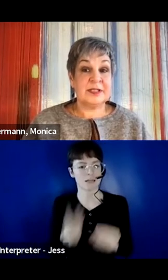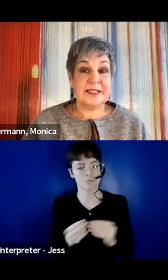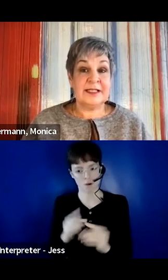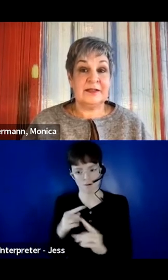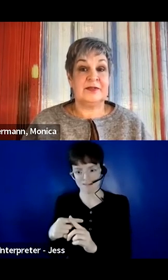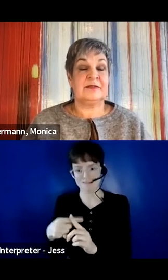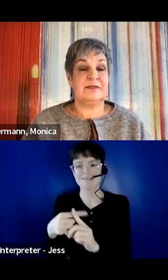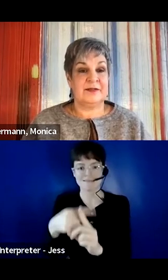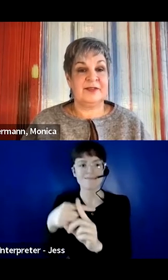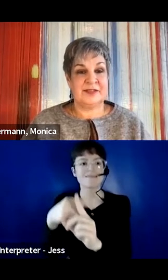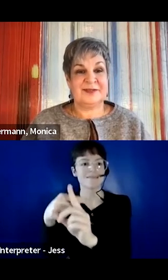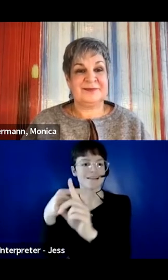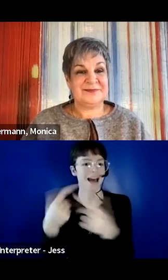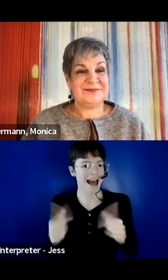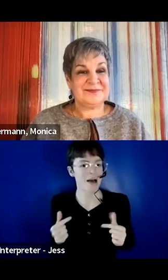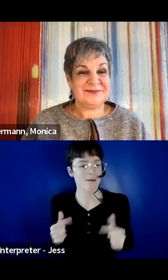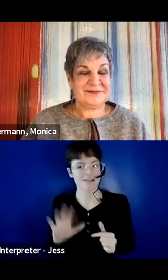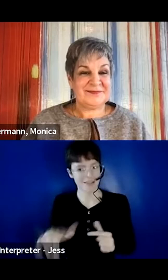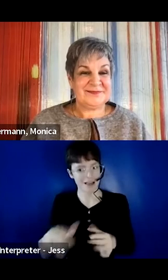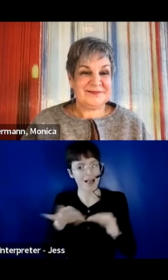of disability inclusive language.